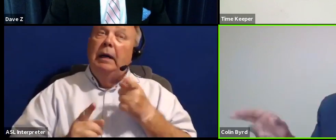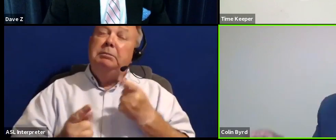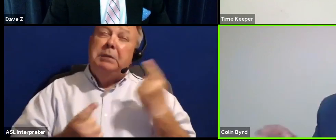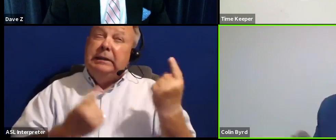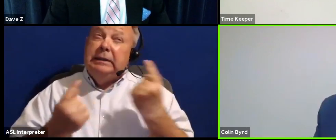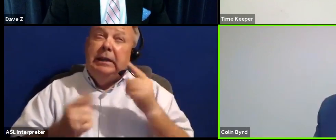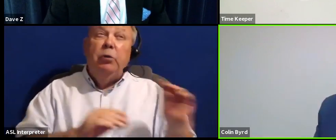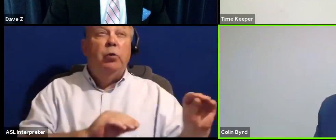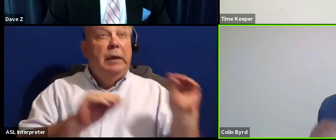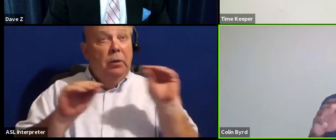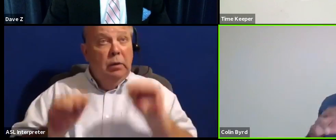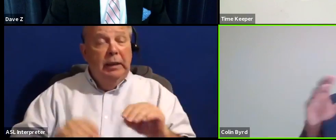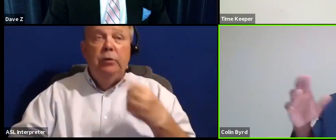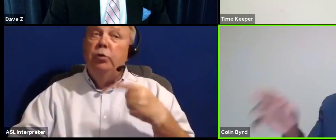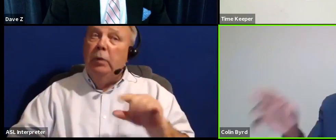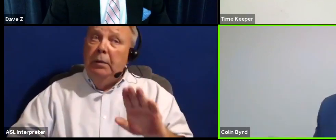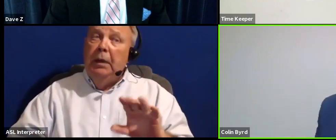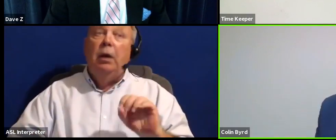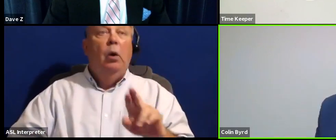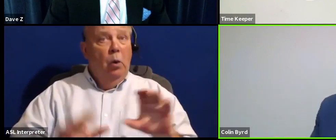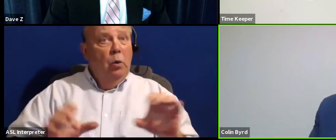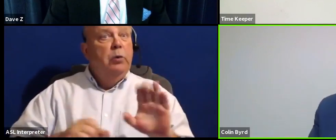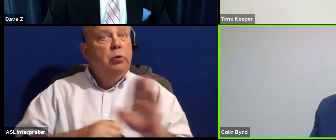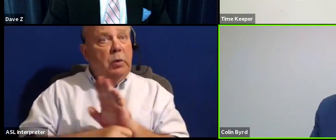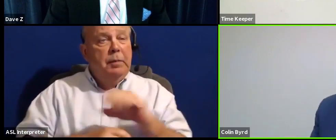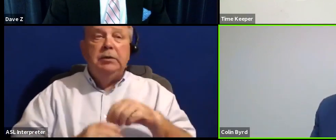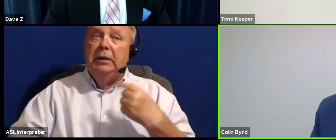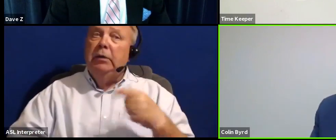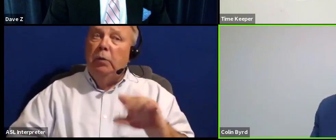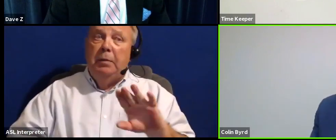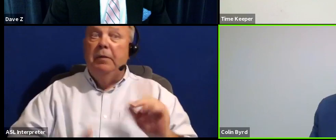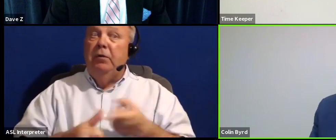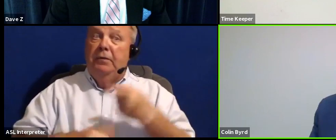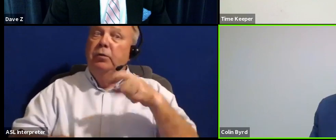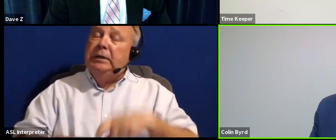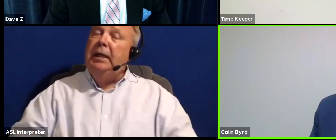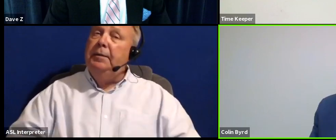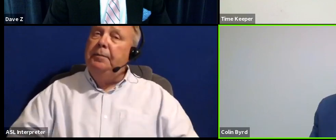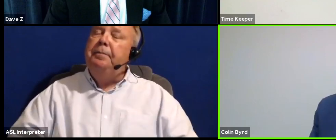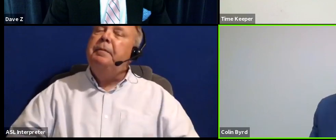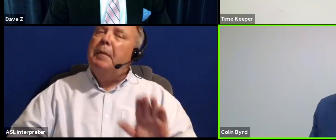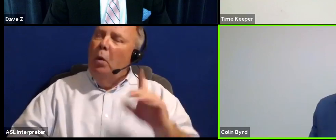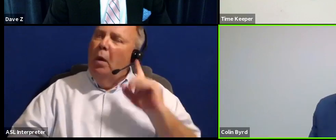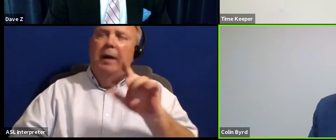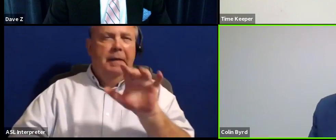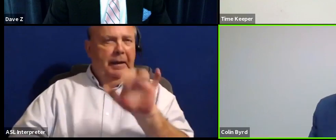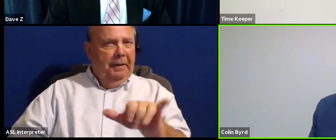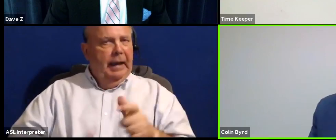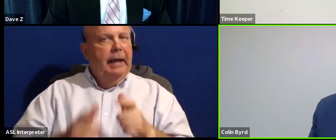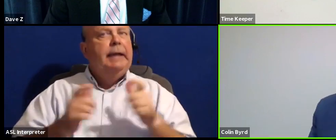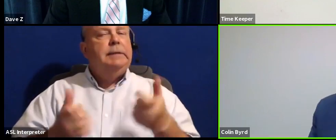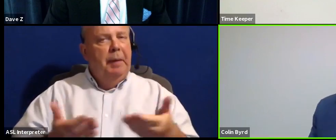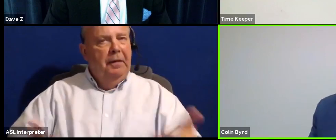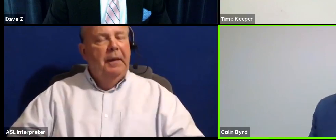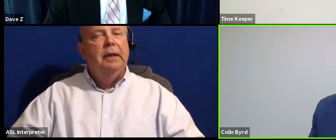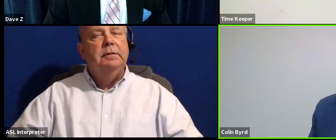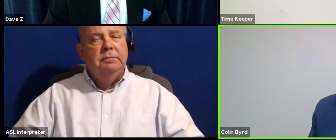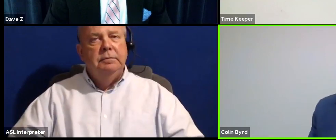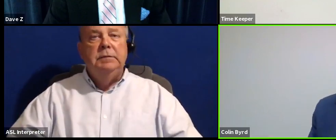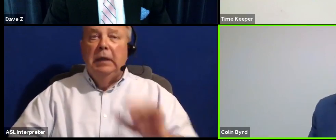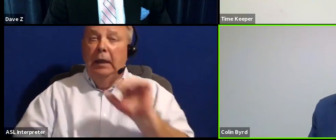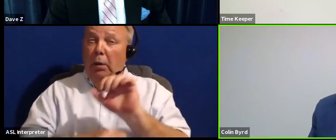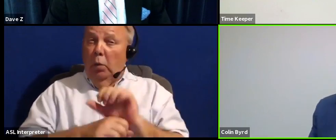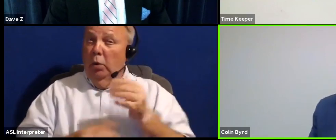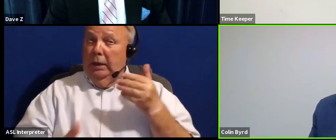relocating to Greenbelt or doing business in Greenbelt for the first time. So I think that is a big thing. Working